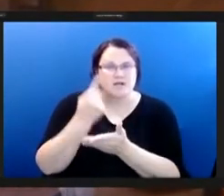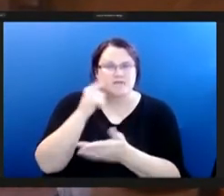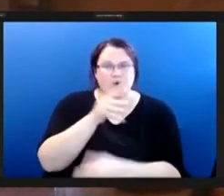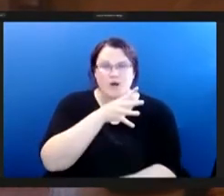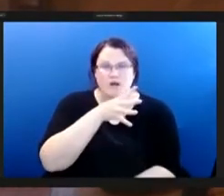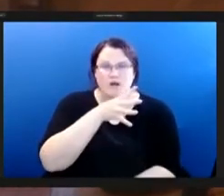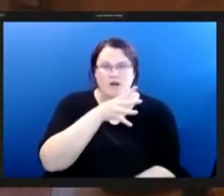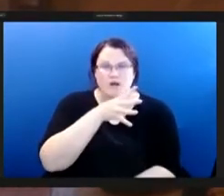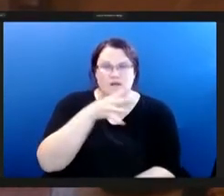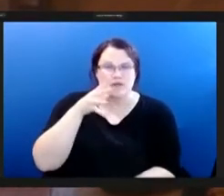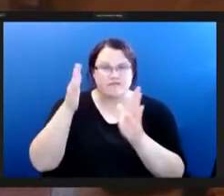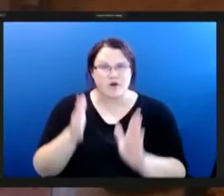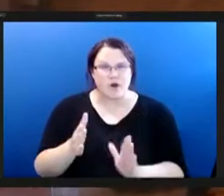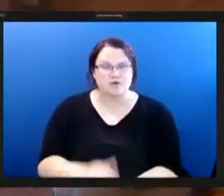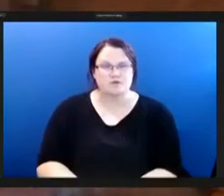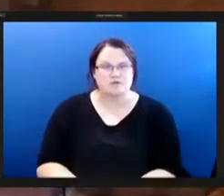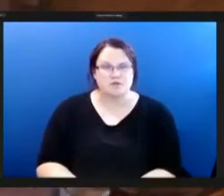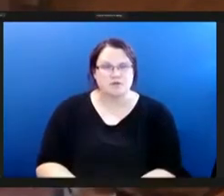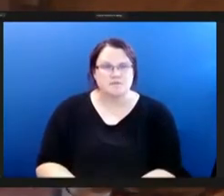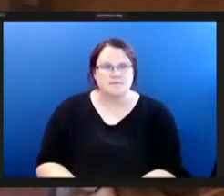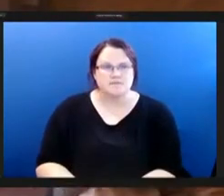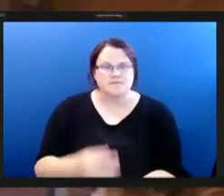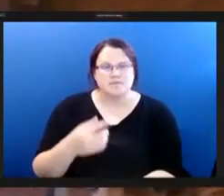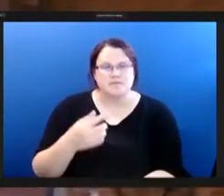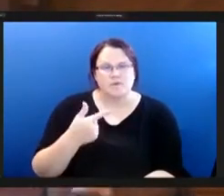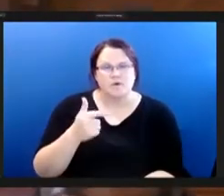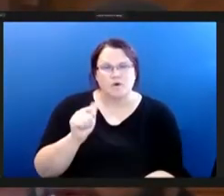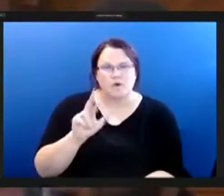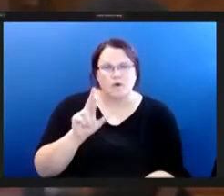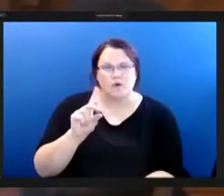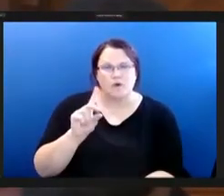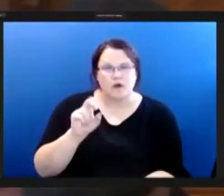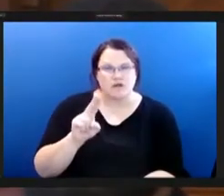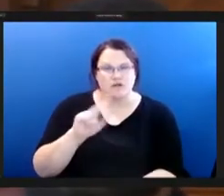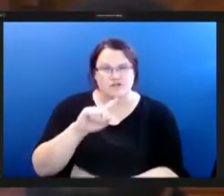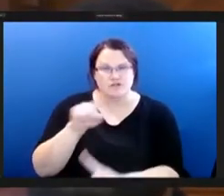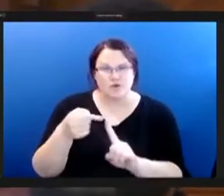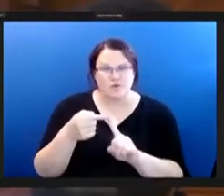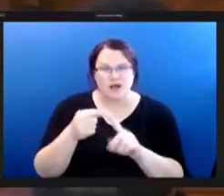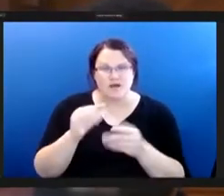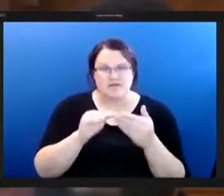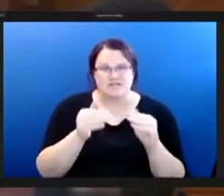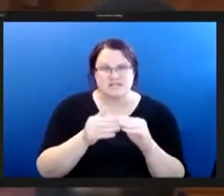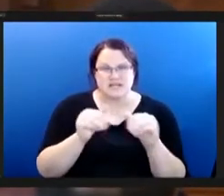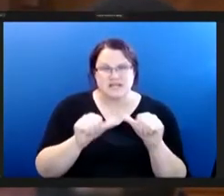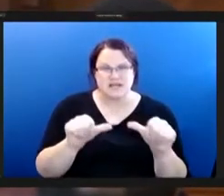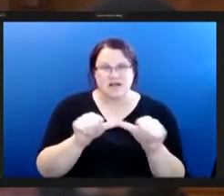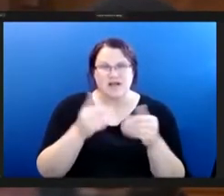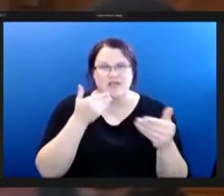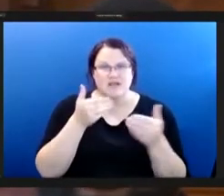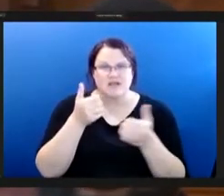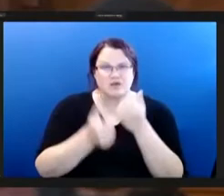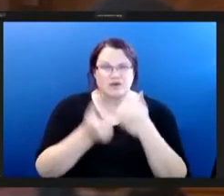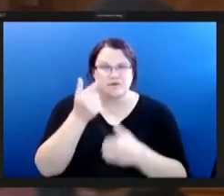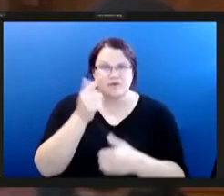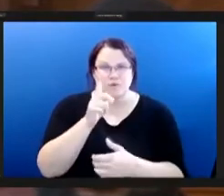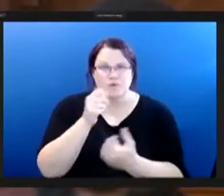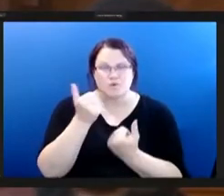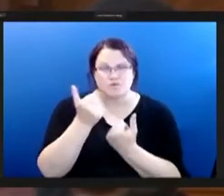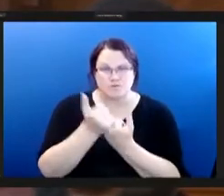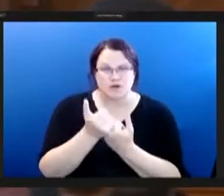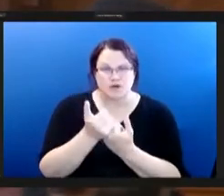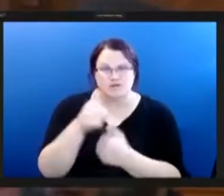gardeners around the city area and thank you and i will also say thank you everyone who supports this idea